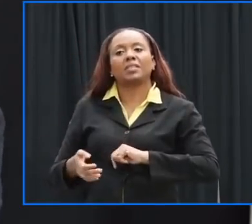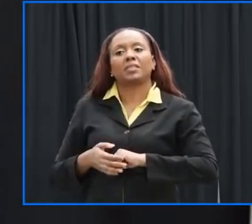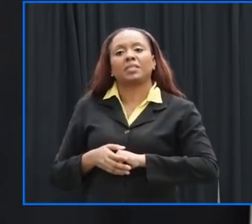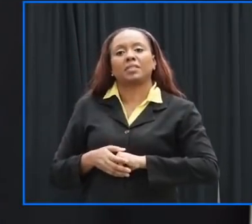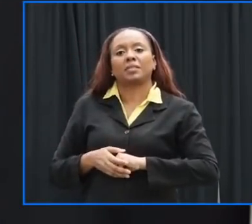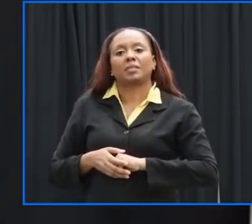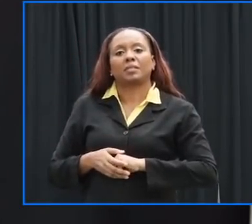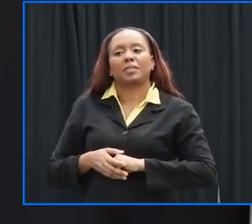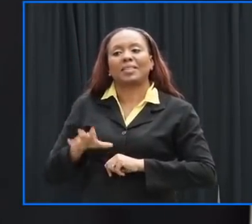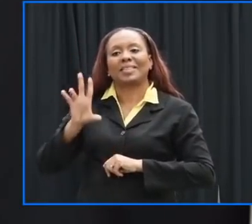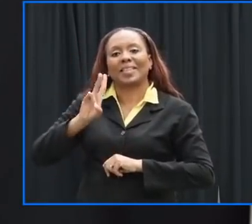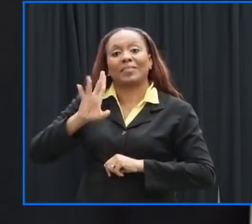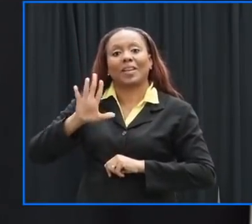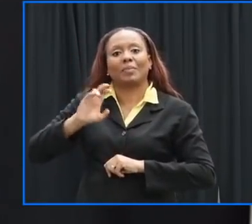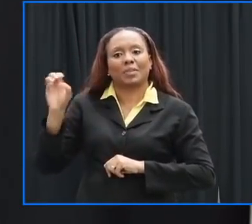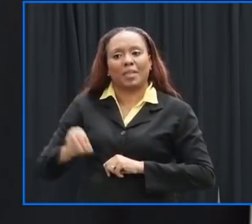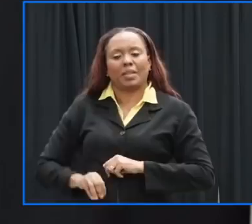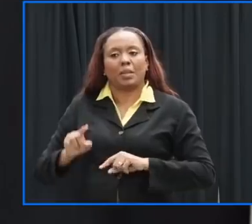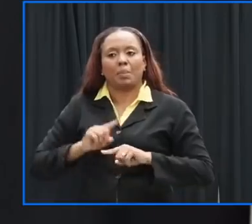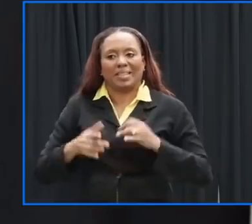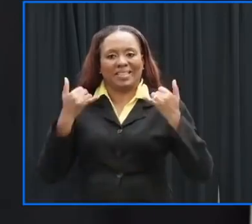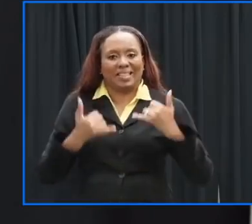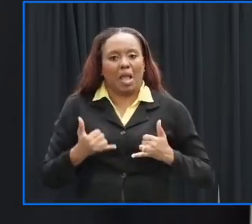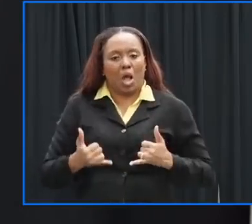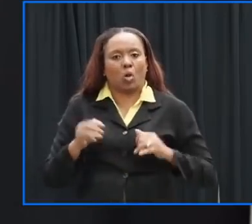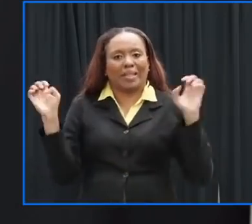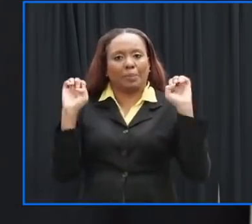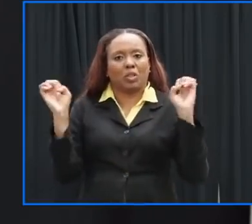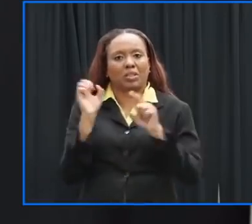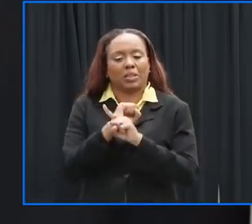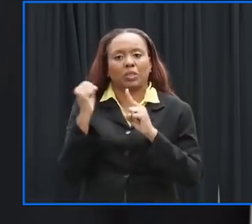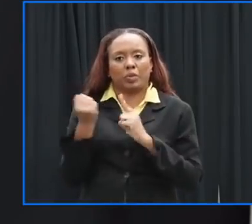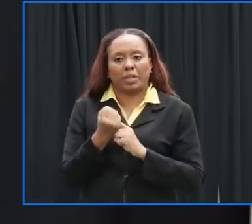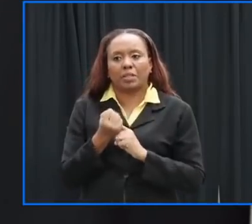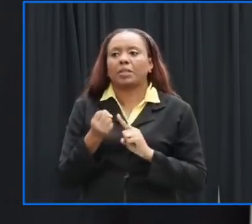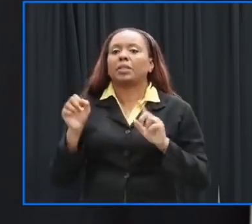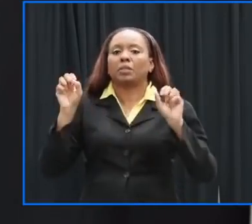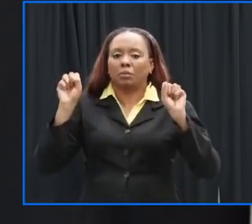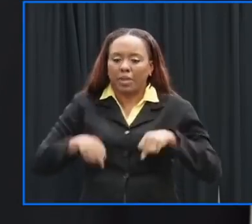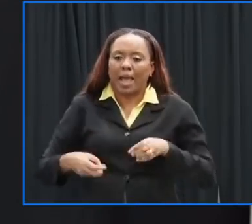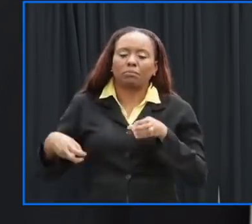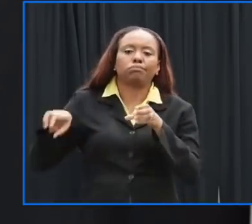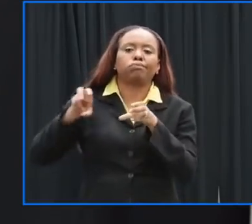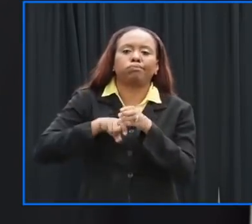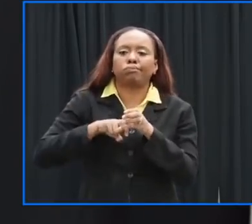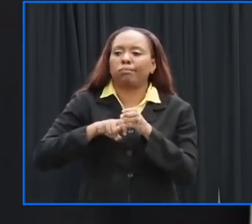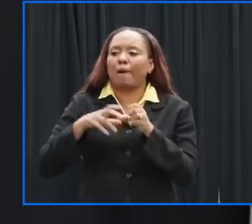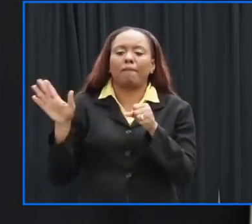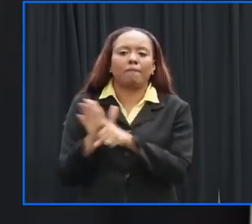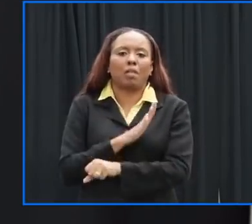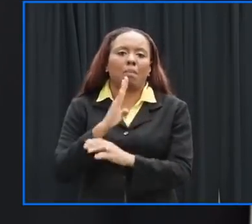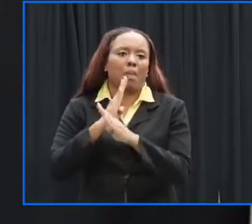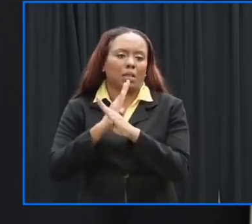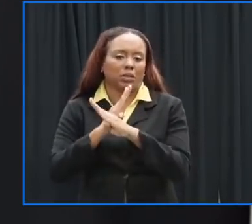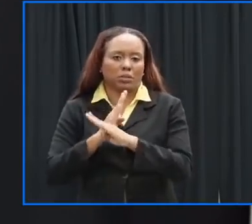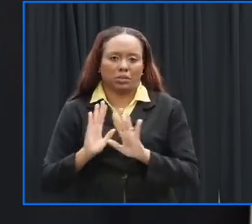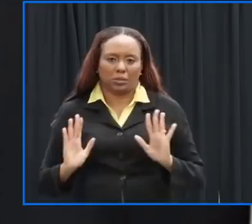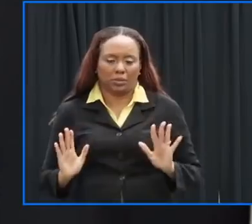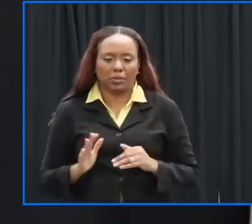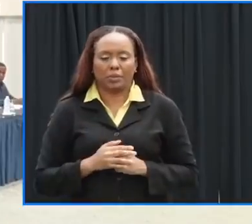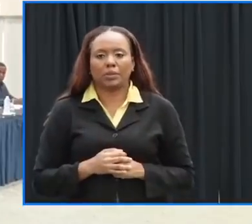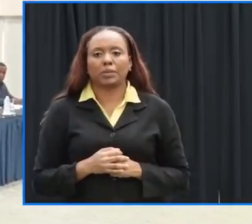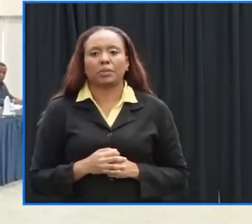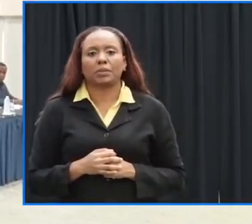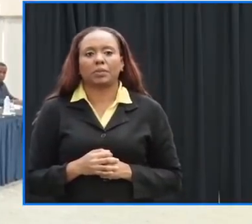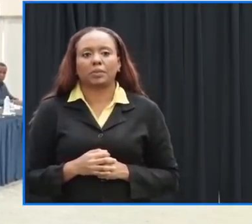people prime minister um we are allowing full capacity tonight um we to strict complaints with the covid protocols